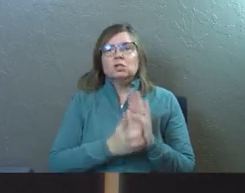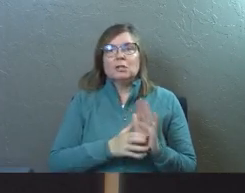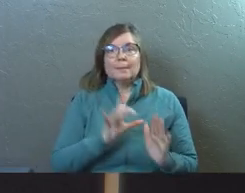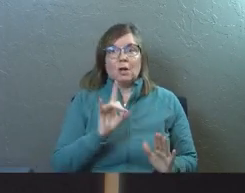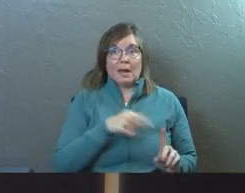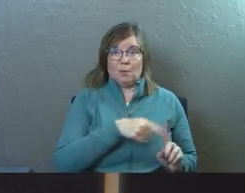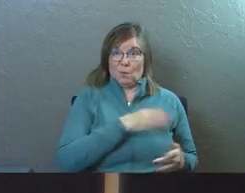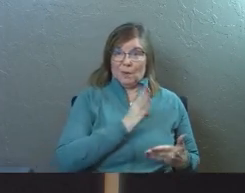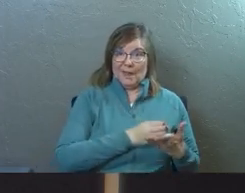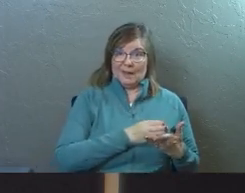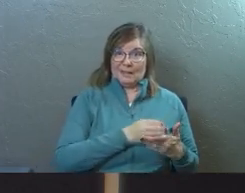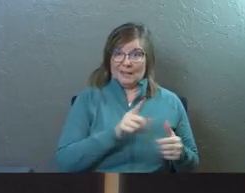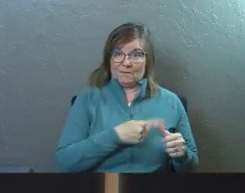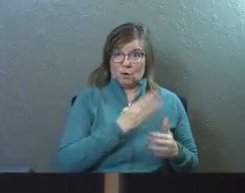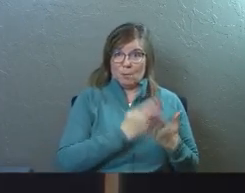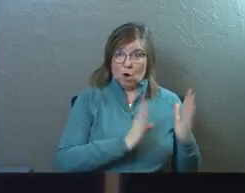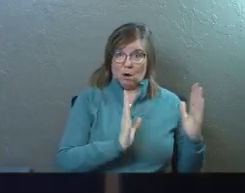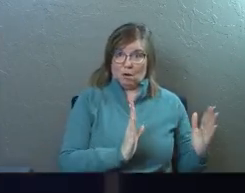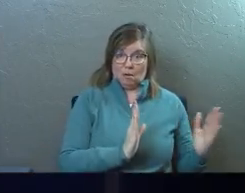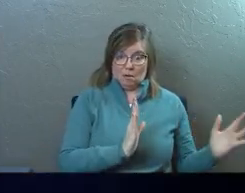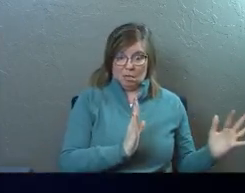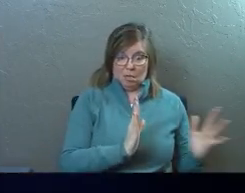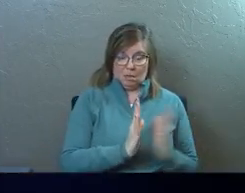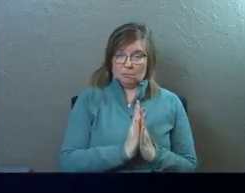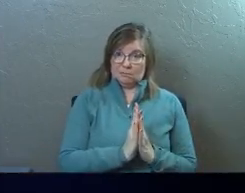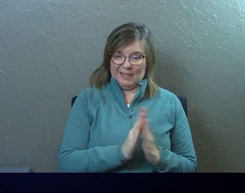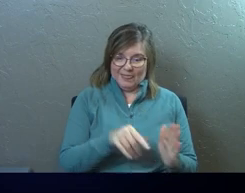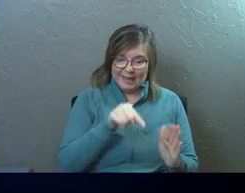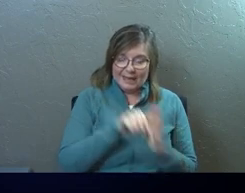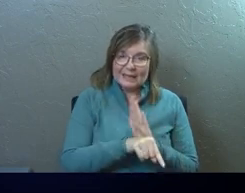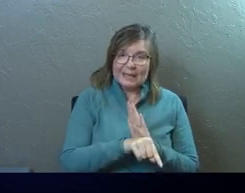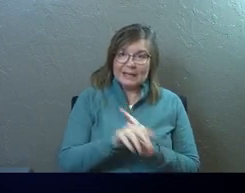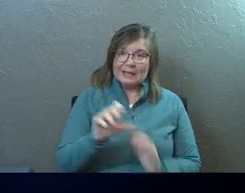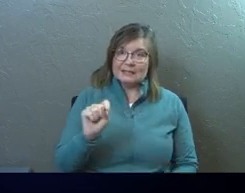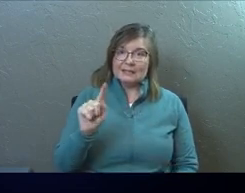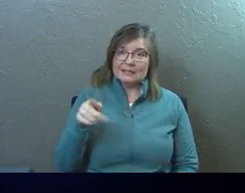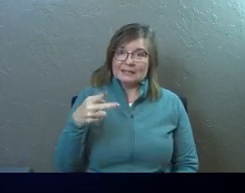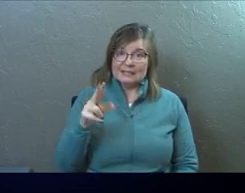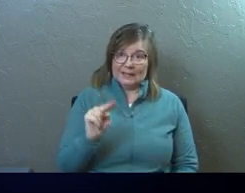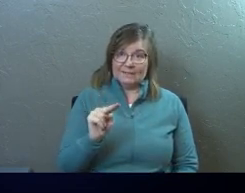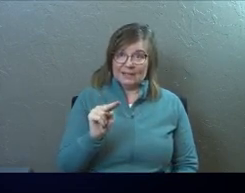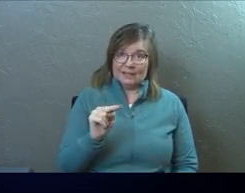the first part of the series, they had even killed Stephen.